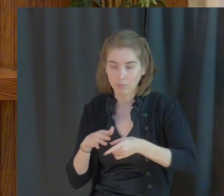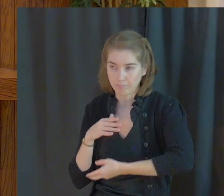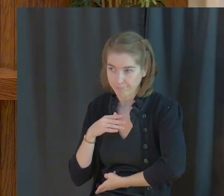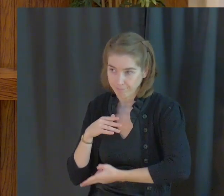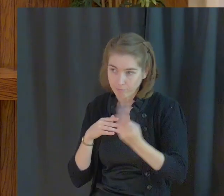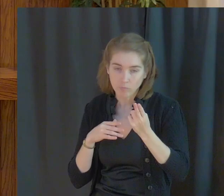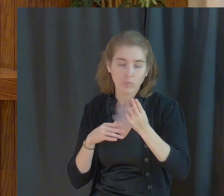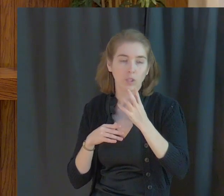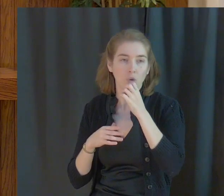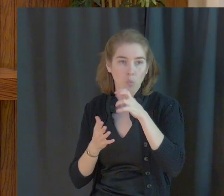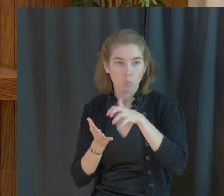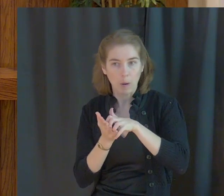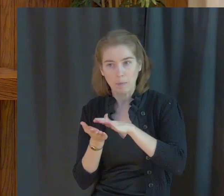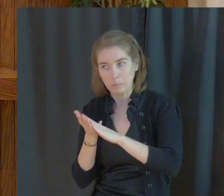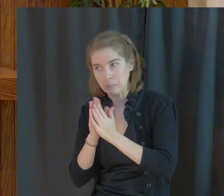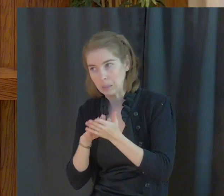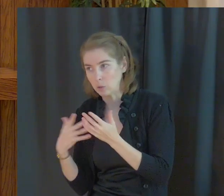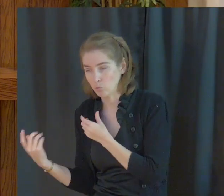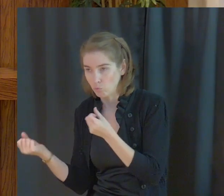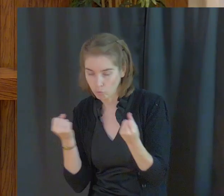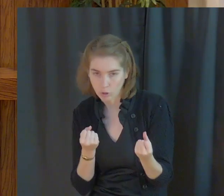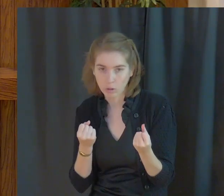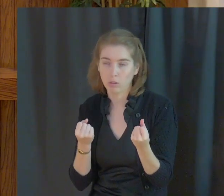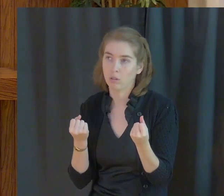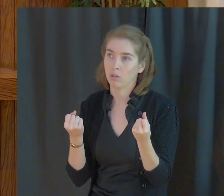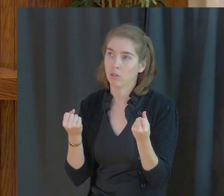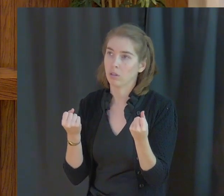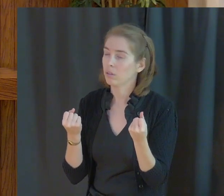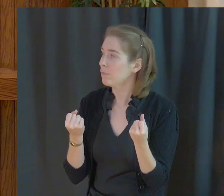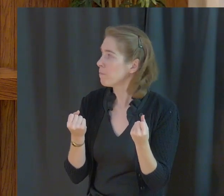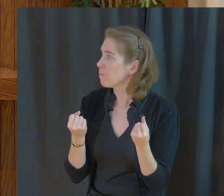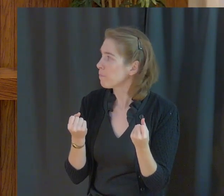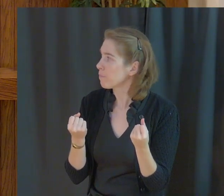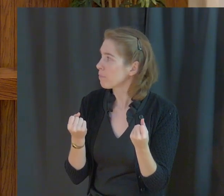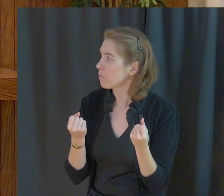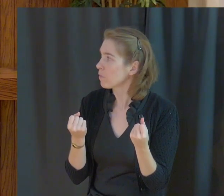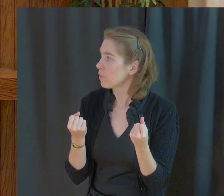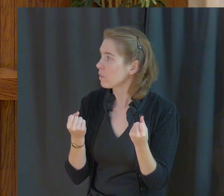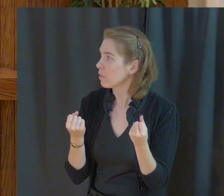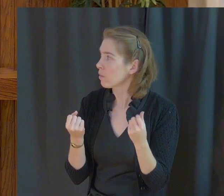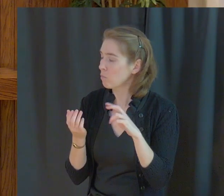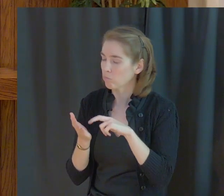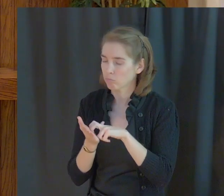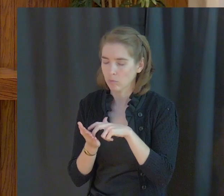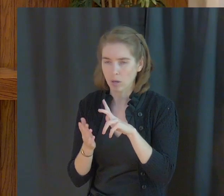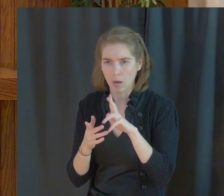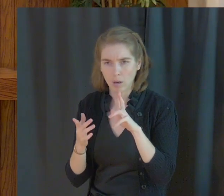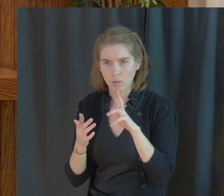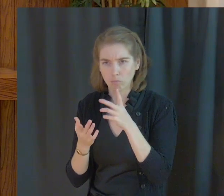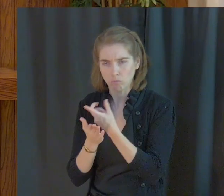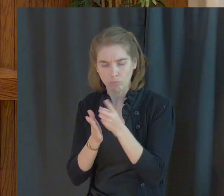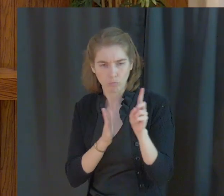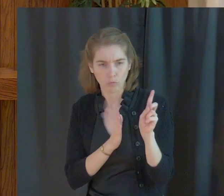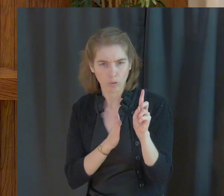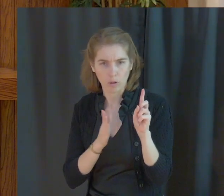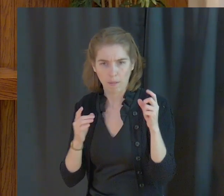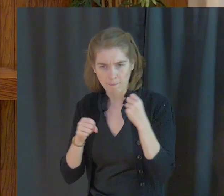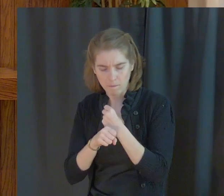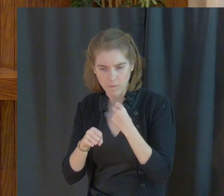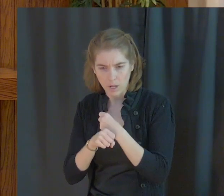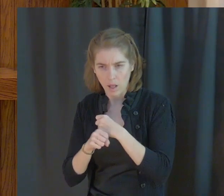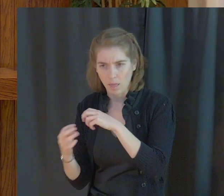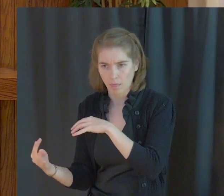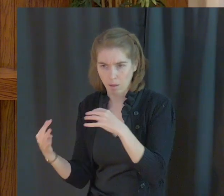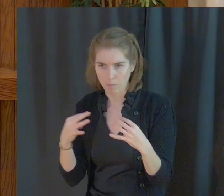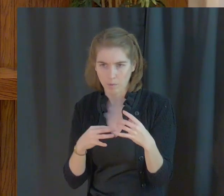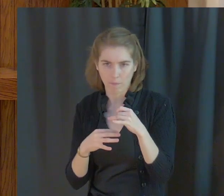out of weaknesses were made strong, became violent in battle, turned to fight the armies of